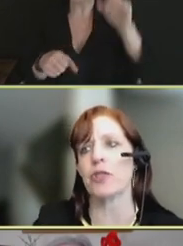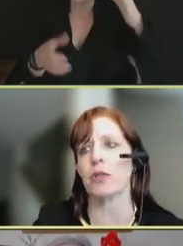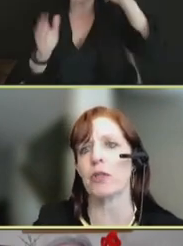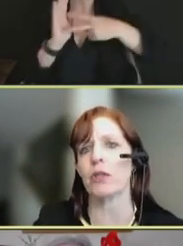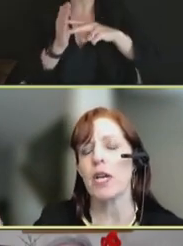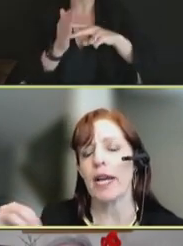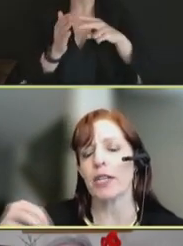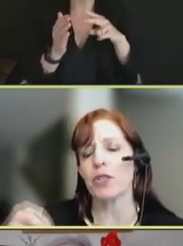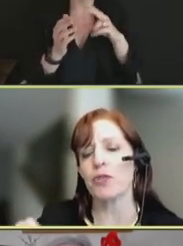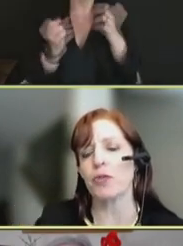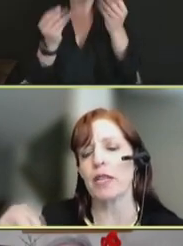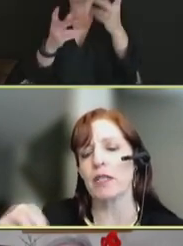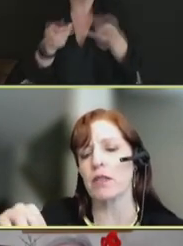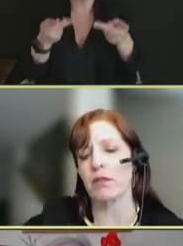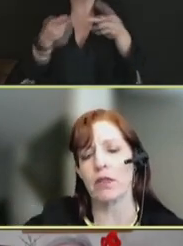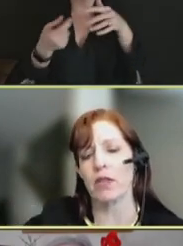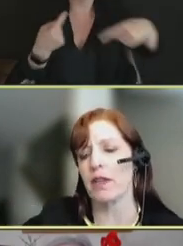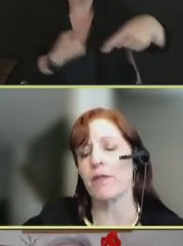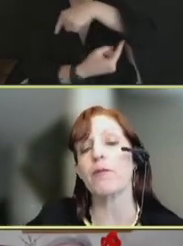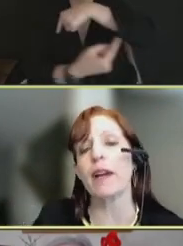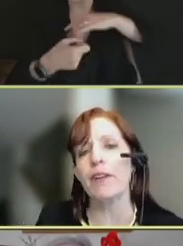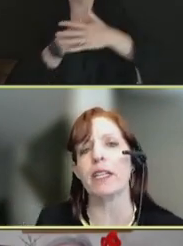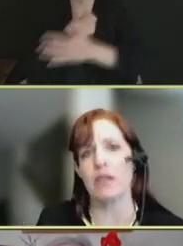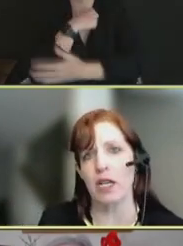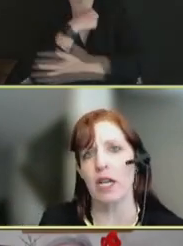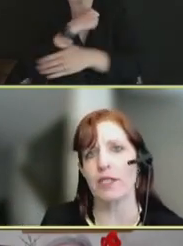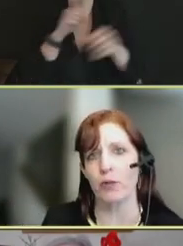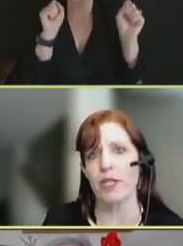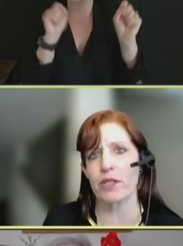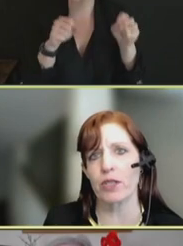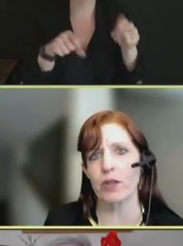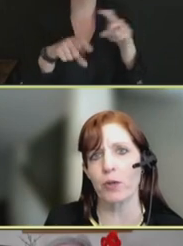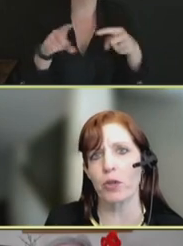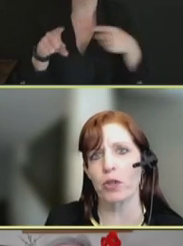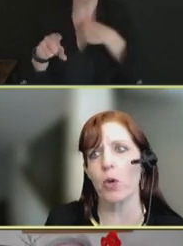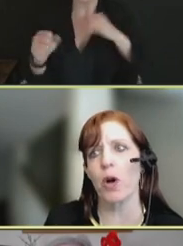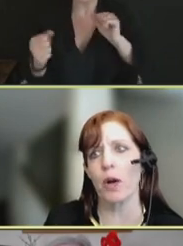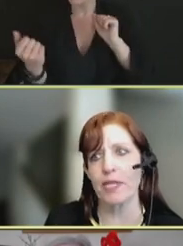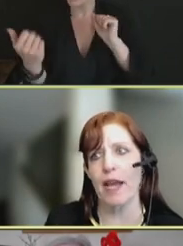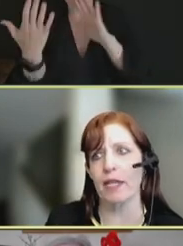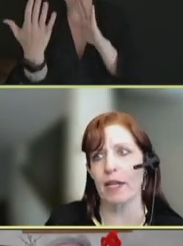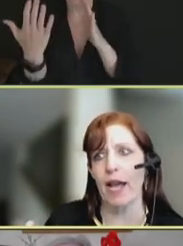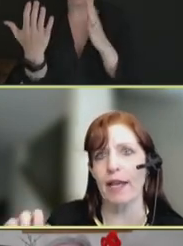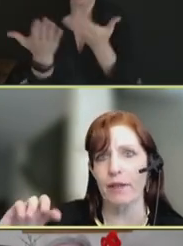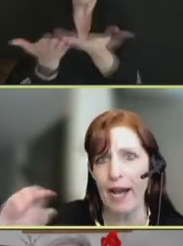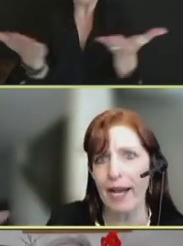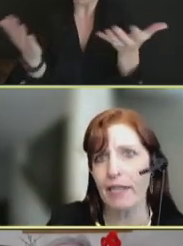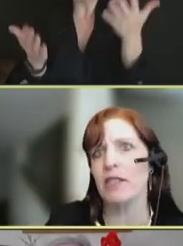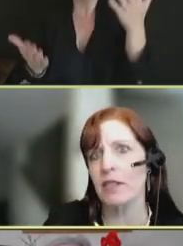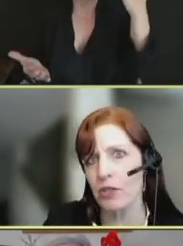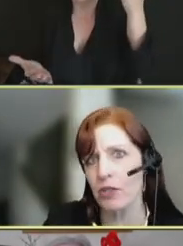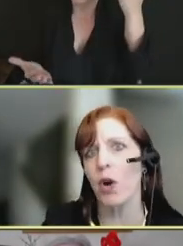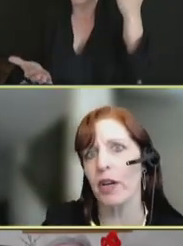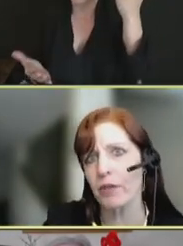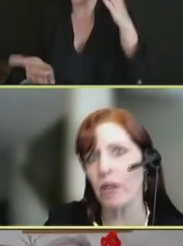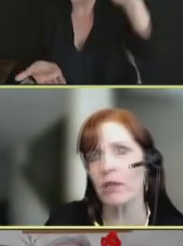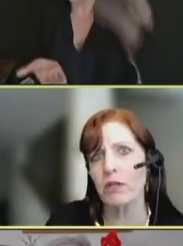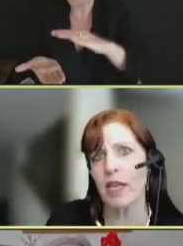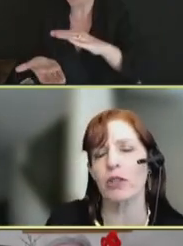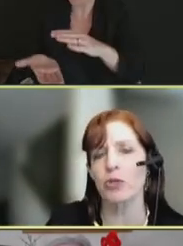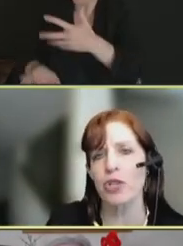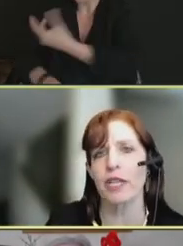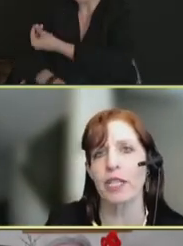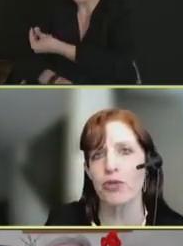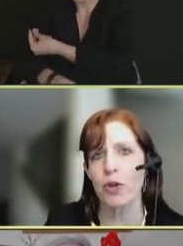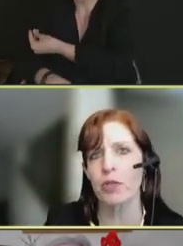intentional and address the various kinds of reasons for low uptake. And access is one of those.